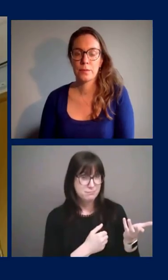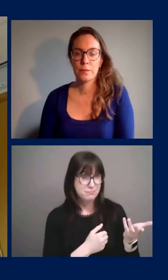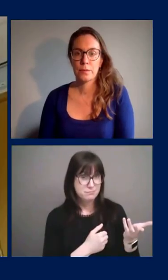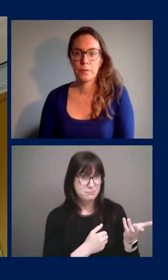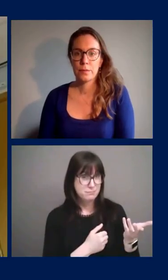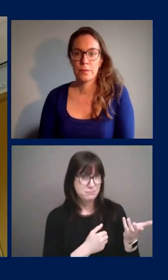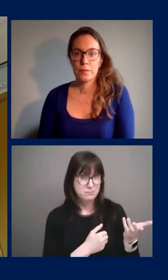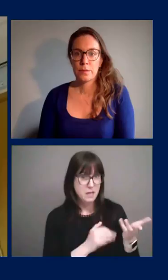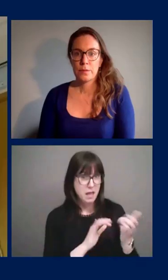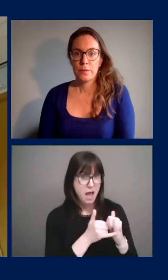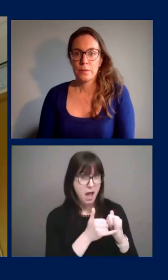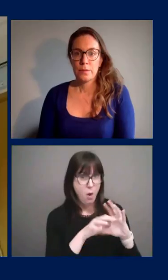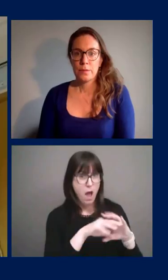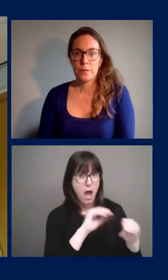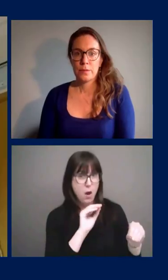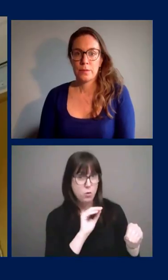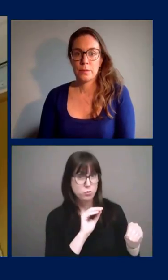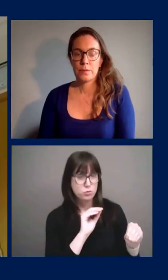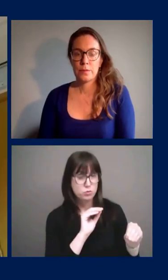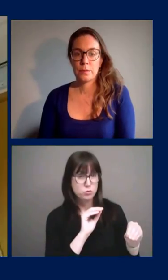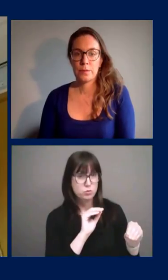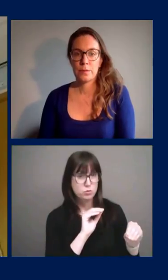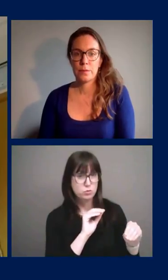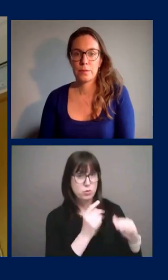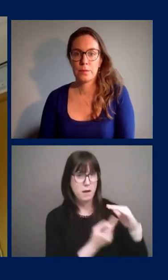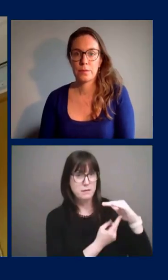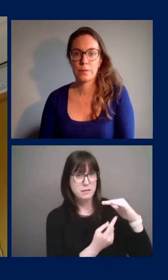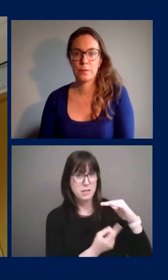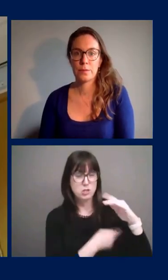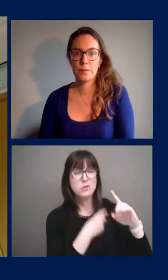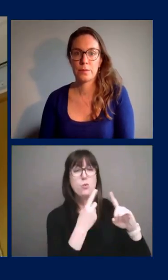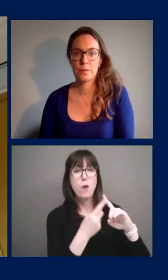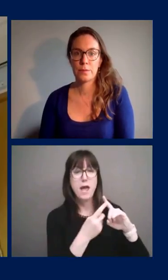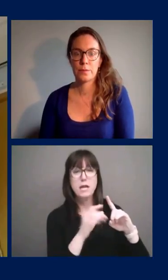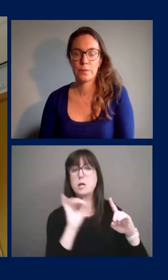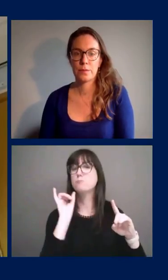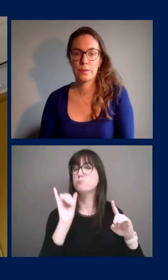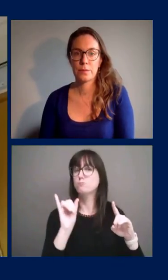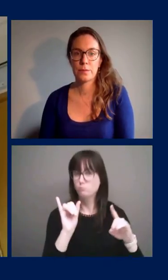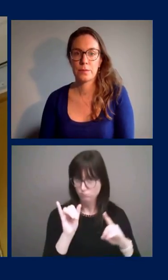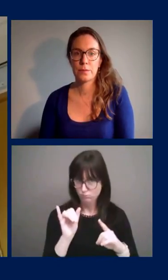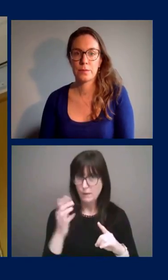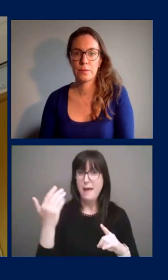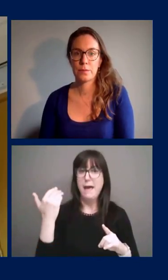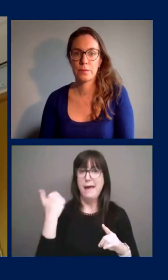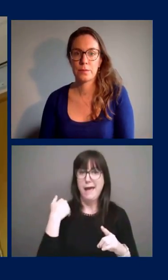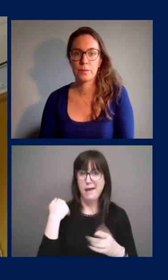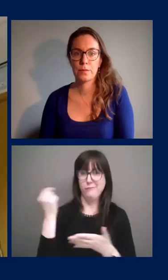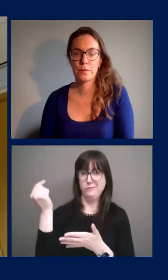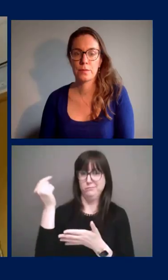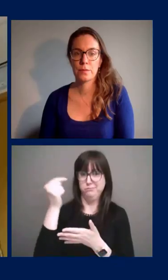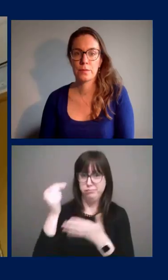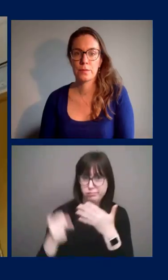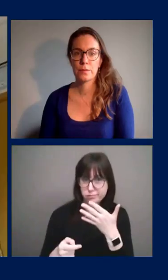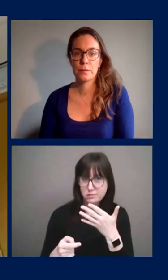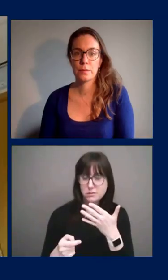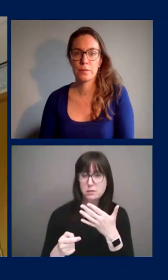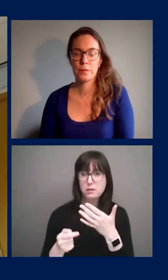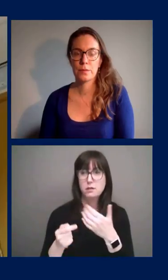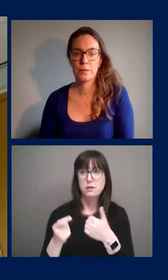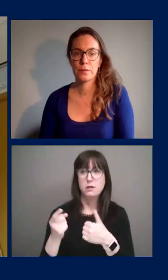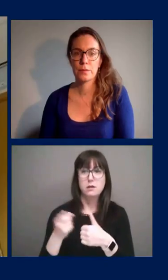self-isolation only when um that certainty comes with um um you know a um